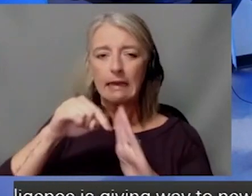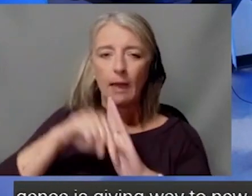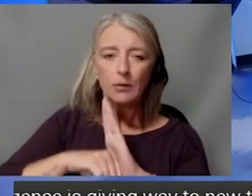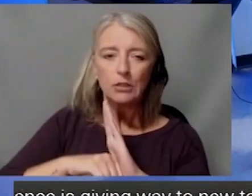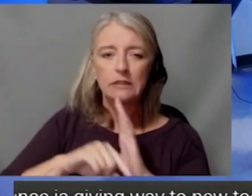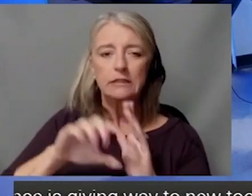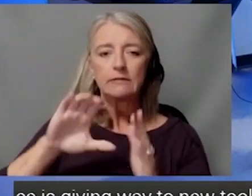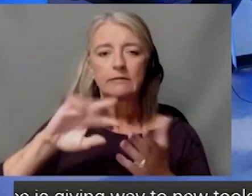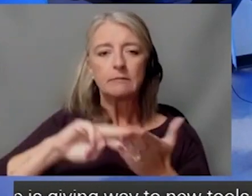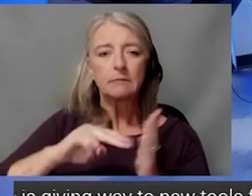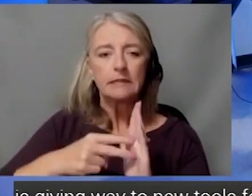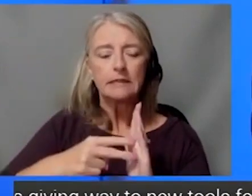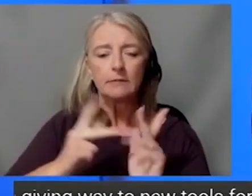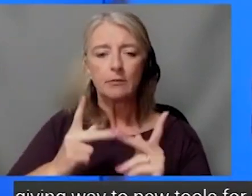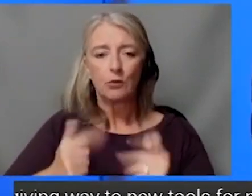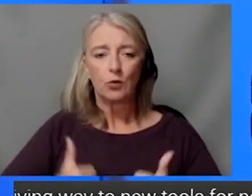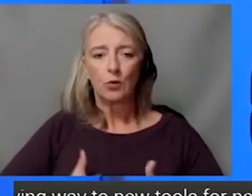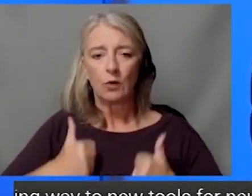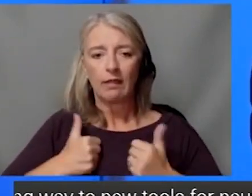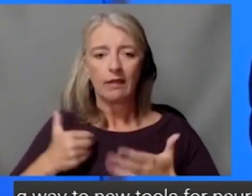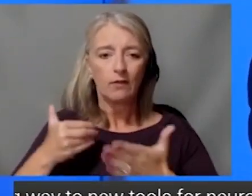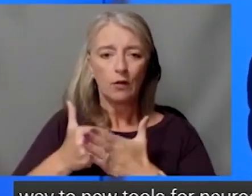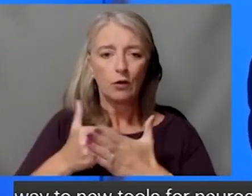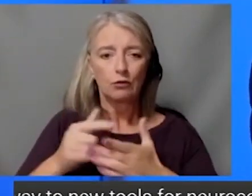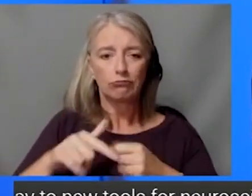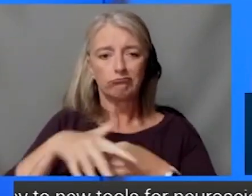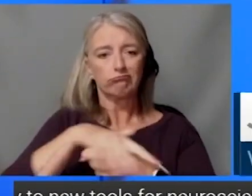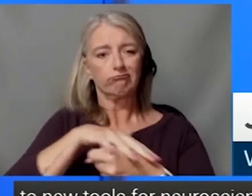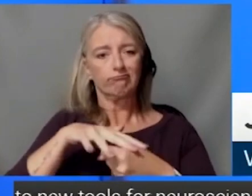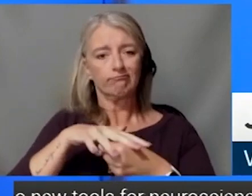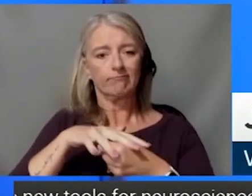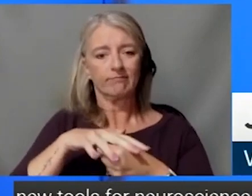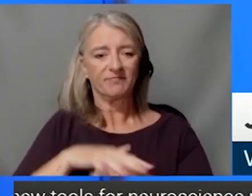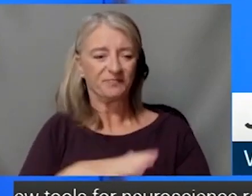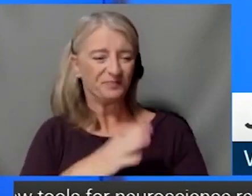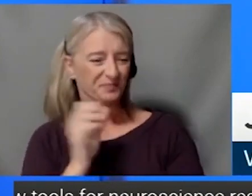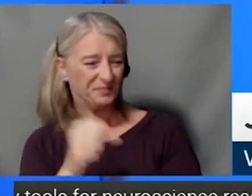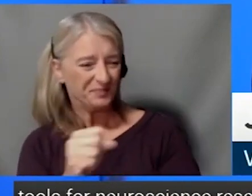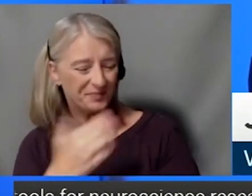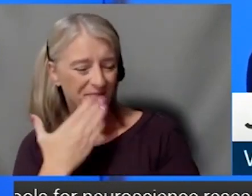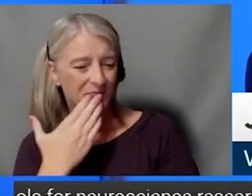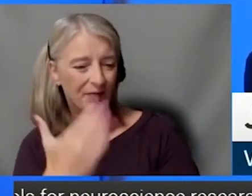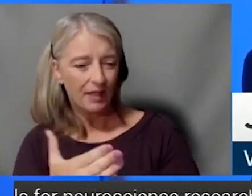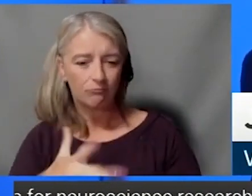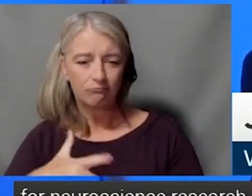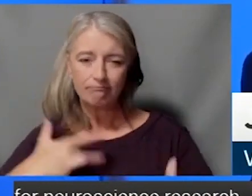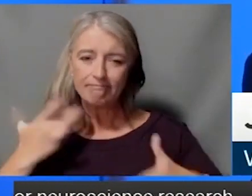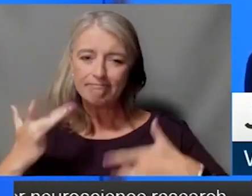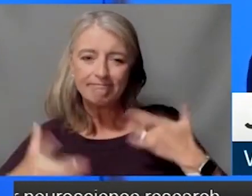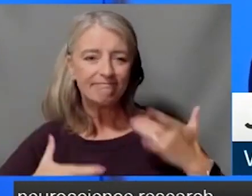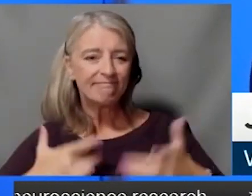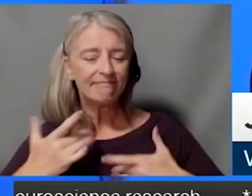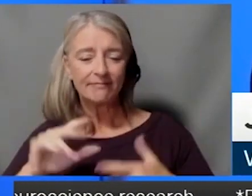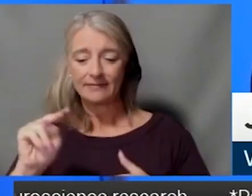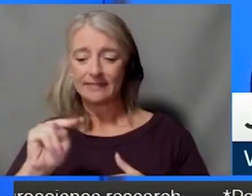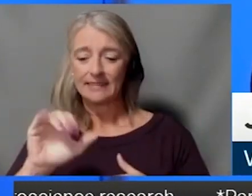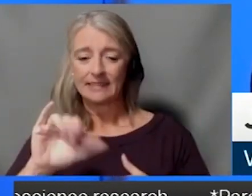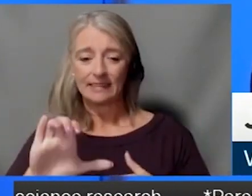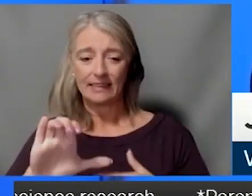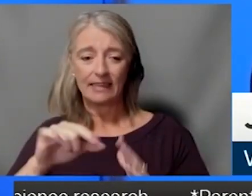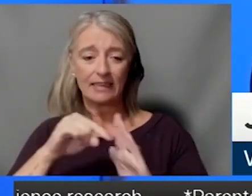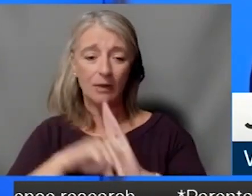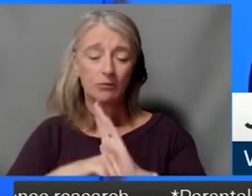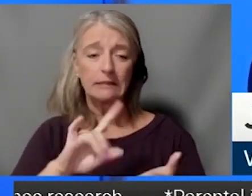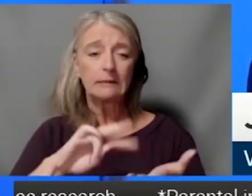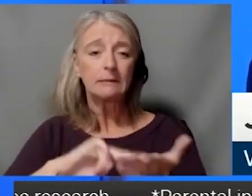place. Yeah, thank you. And we're so excited about our NCI comprehensive cancer center designation and really what it means to